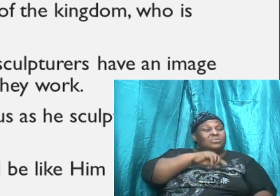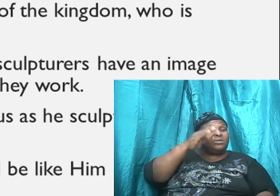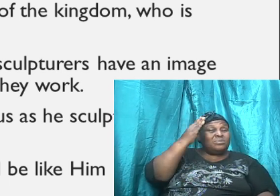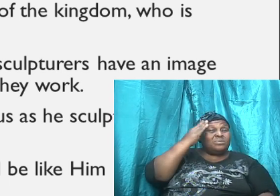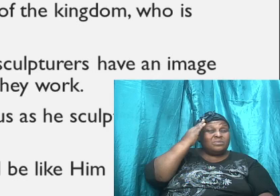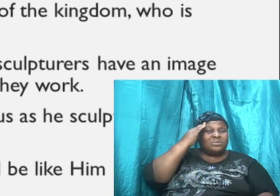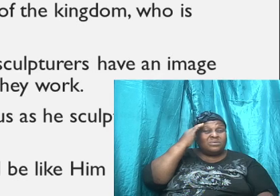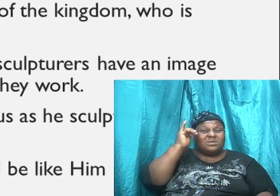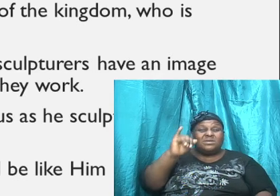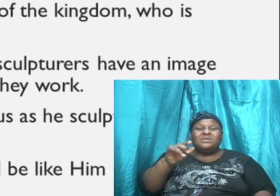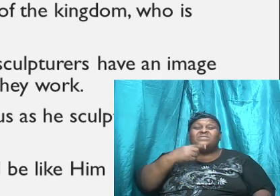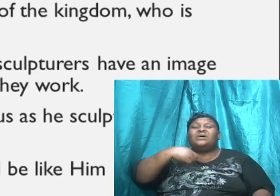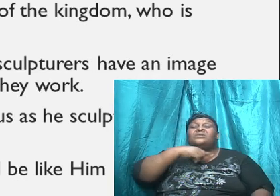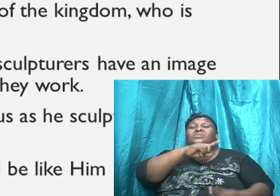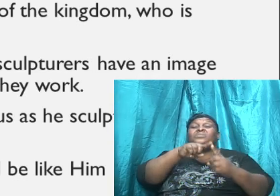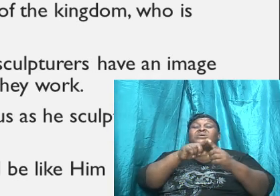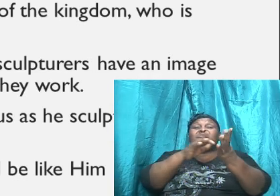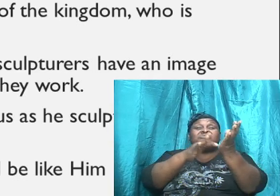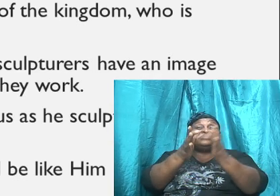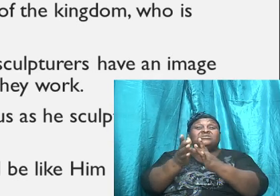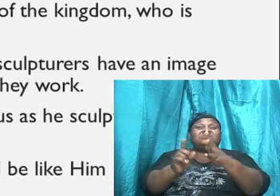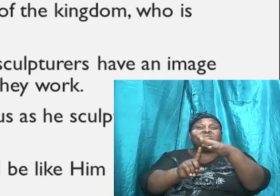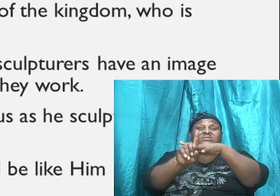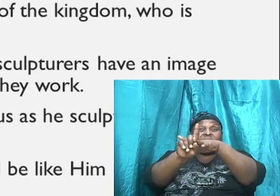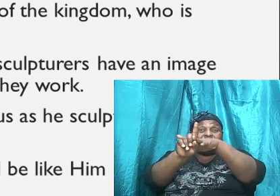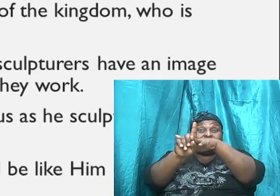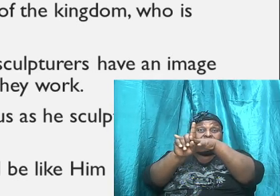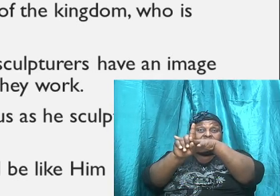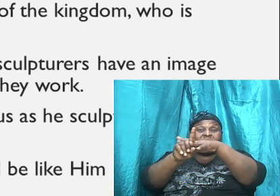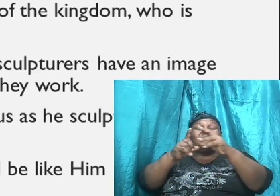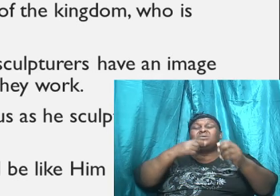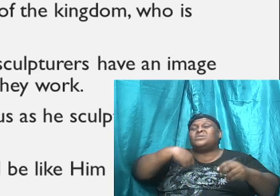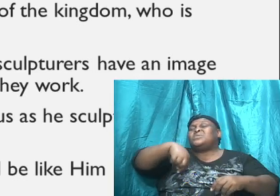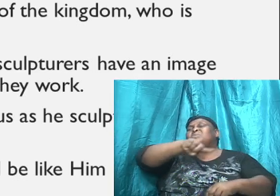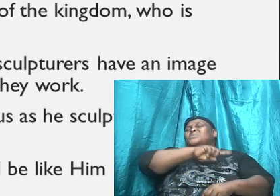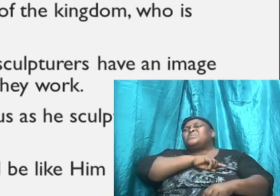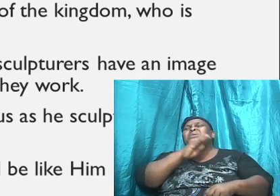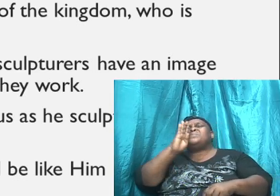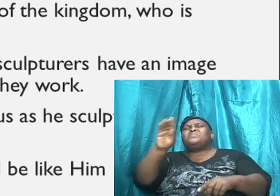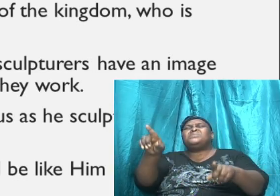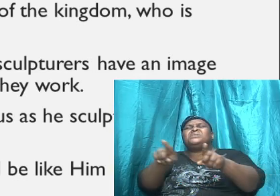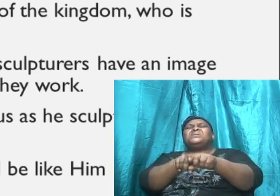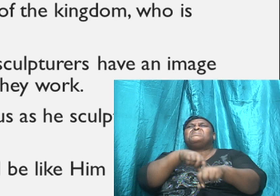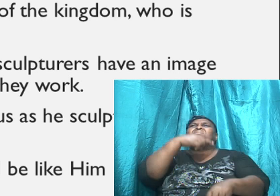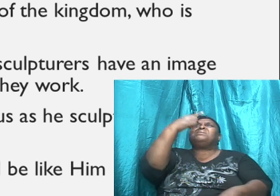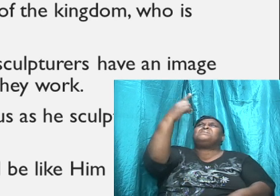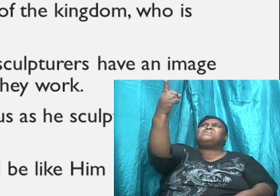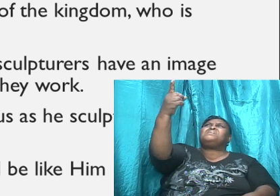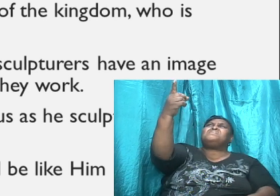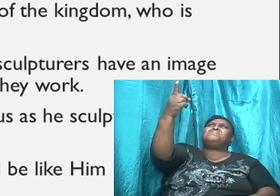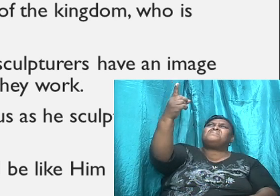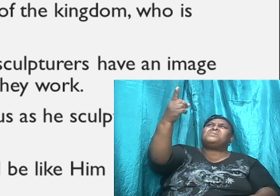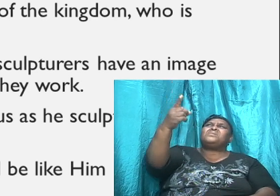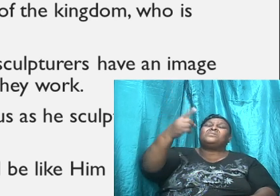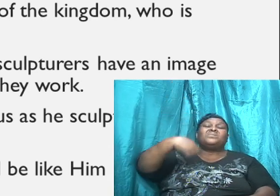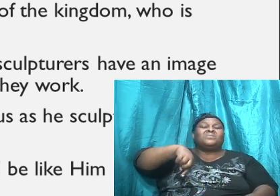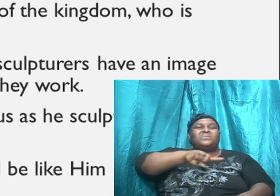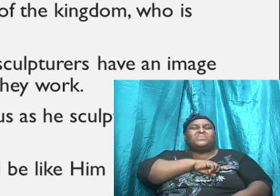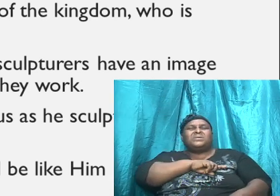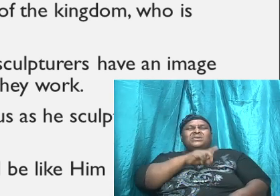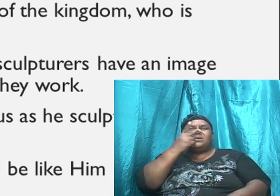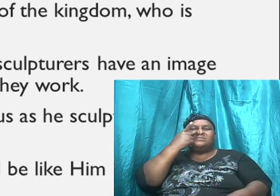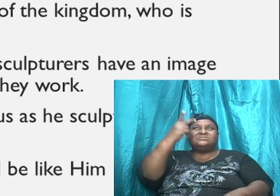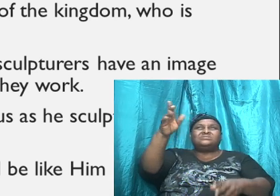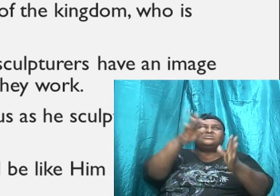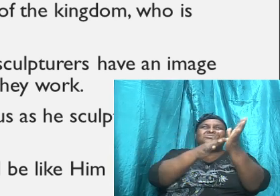that when he shall appear, we shall be like him, because we shall see